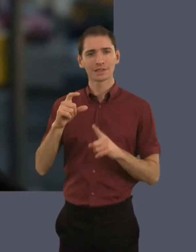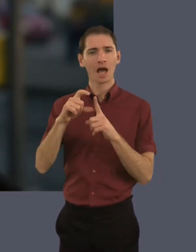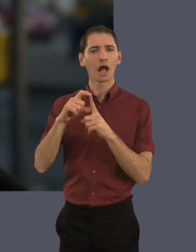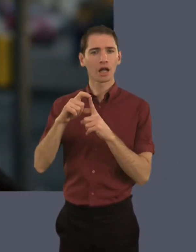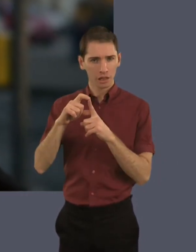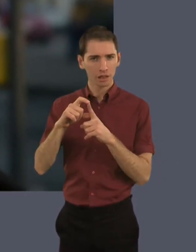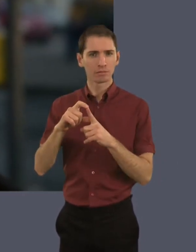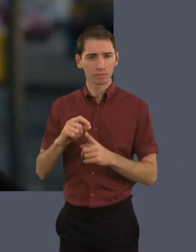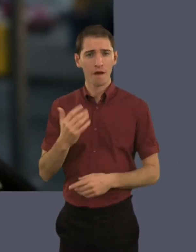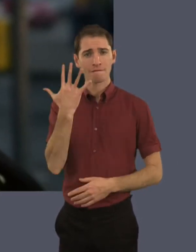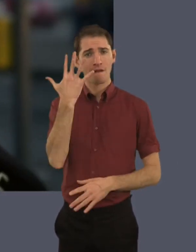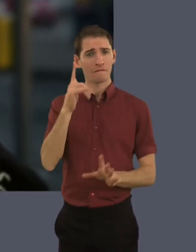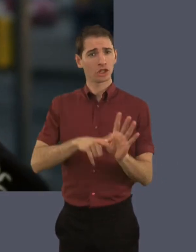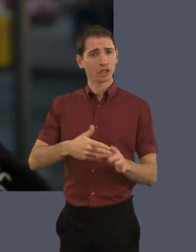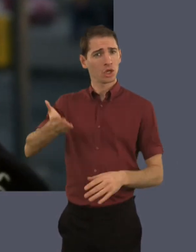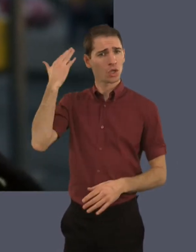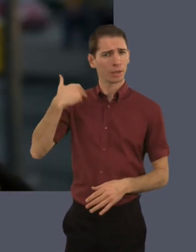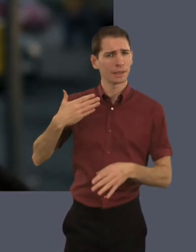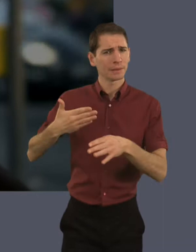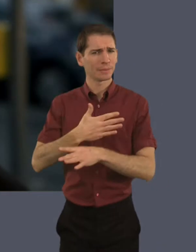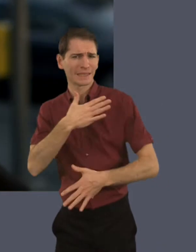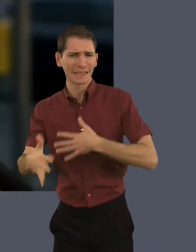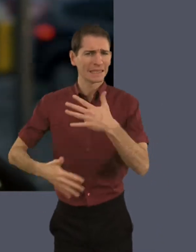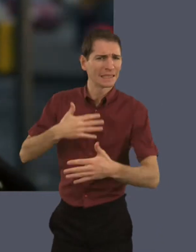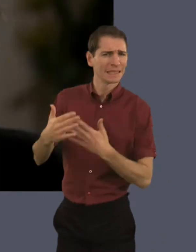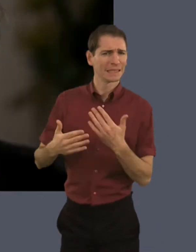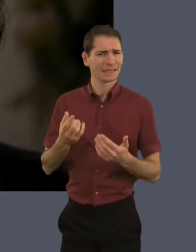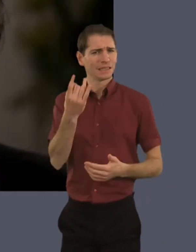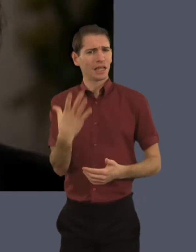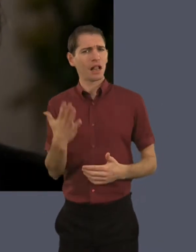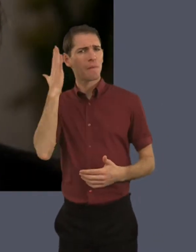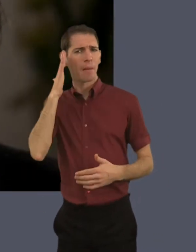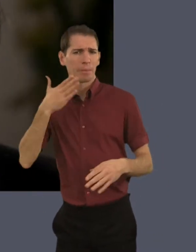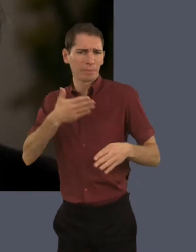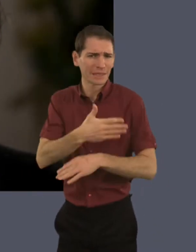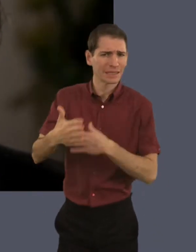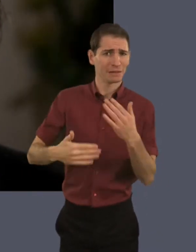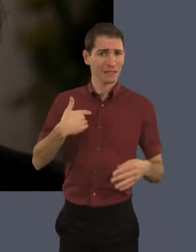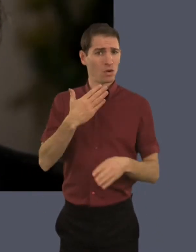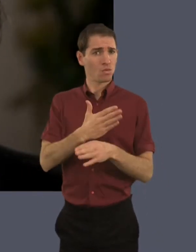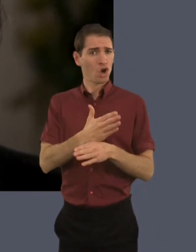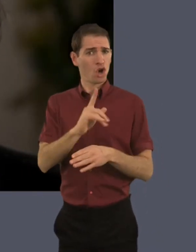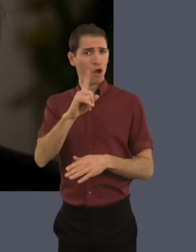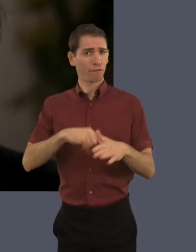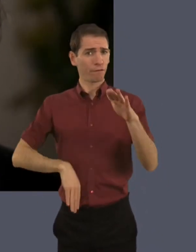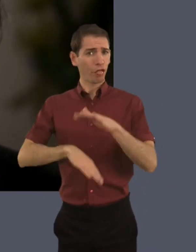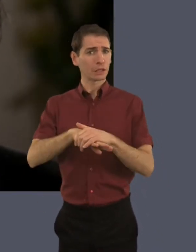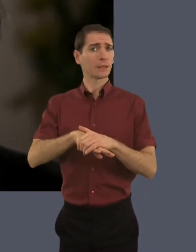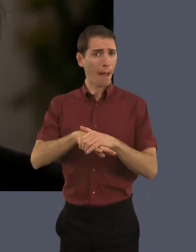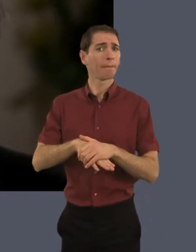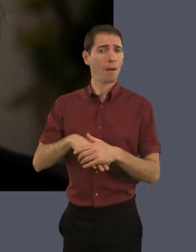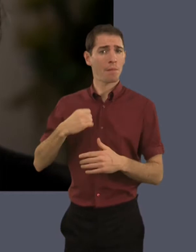14-year-old son, Daniel. Five years ago, I was very busy, very busy single mom.